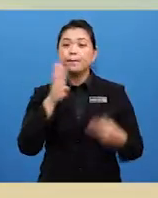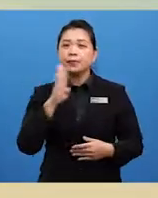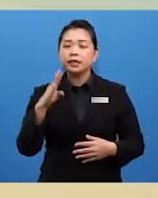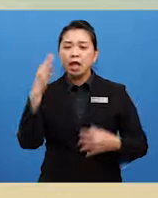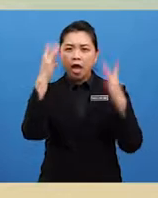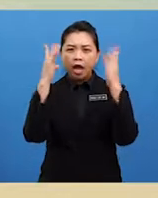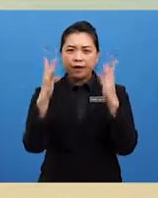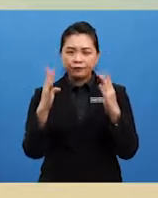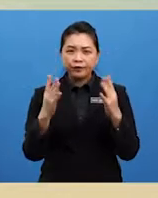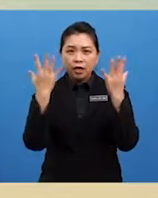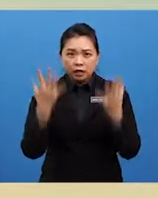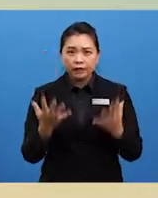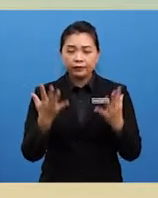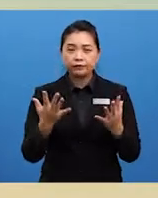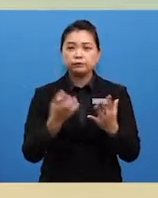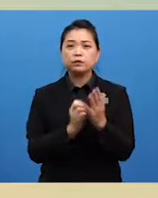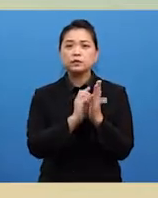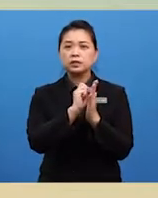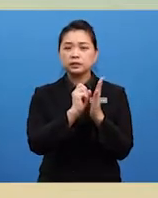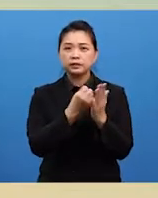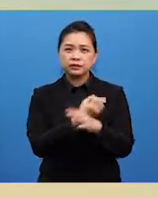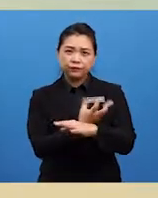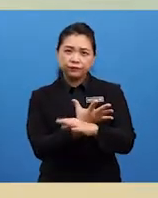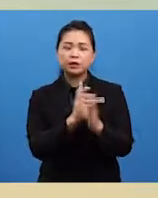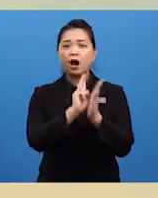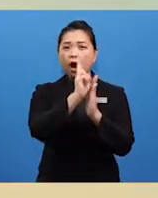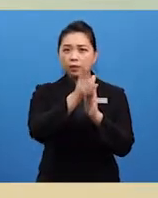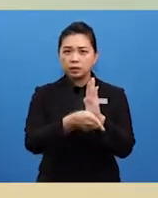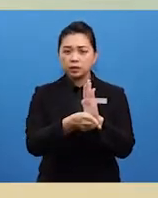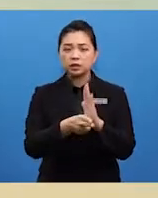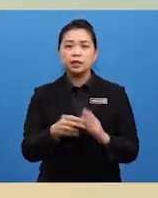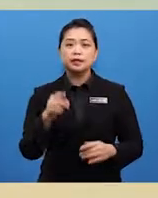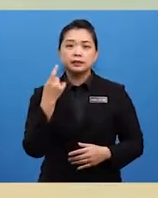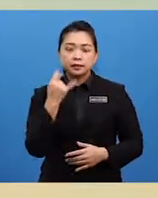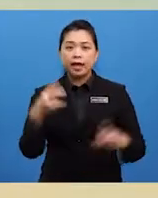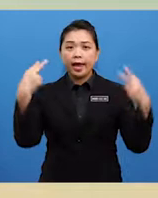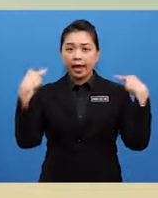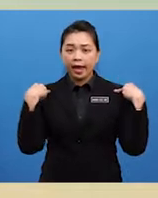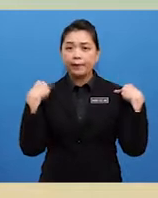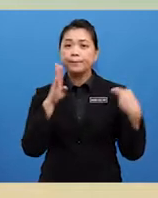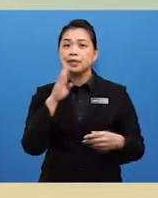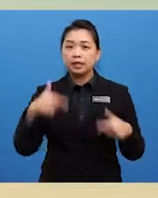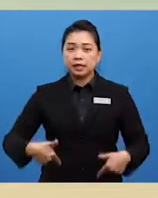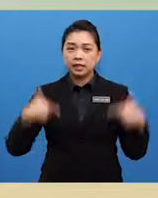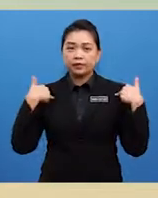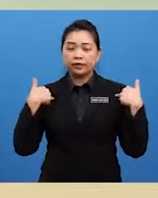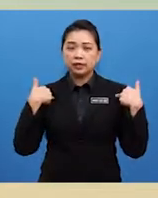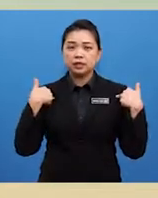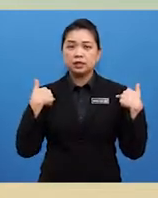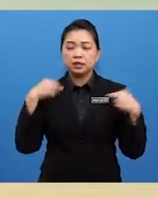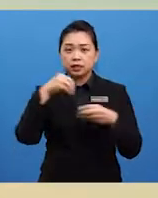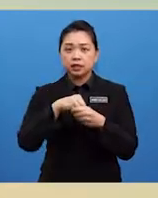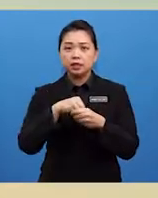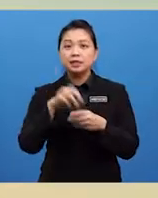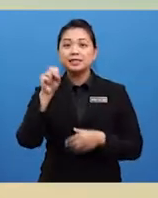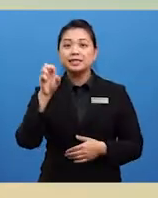for several hours. They had been living in Seri Kebangan since 10 years ago.